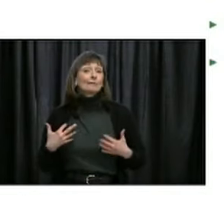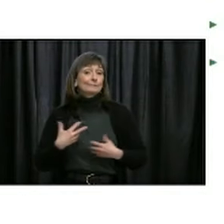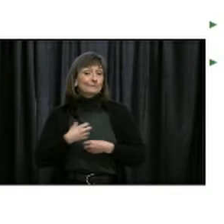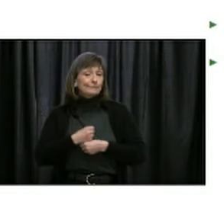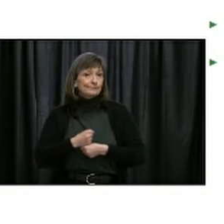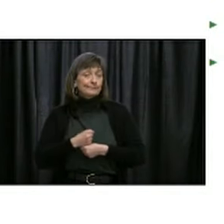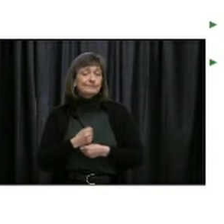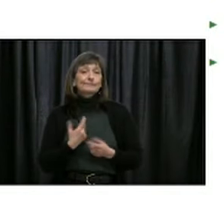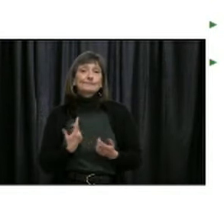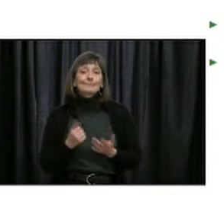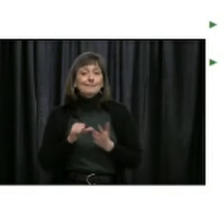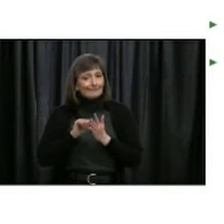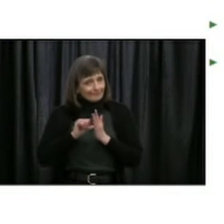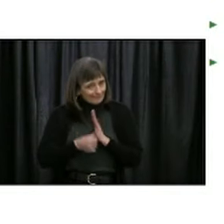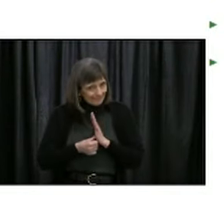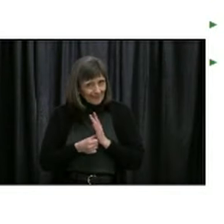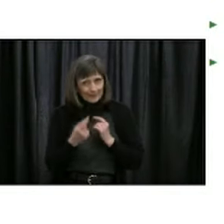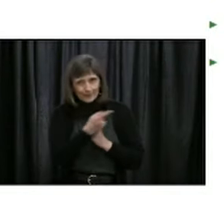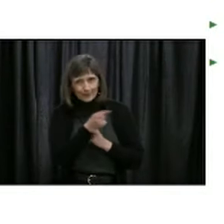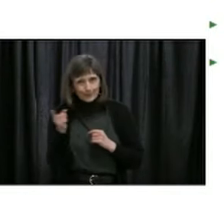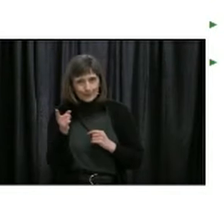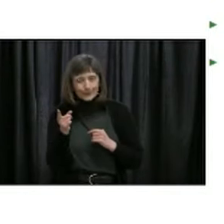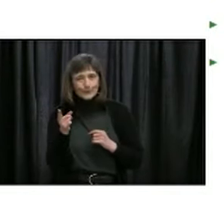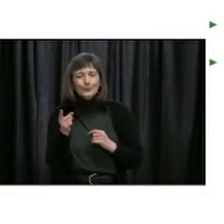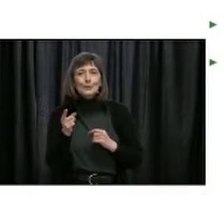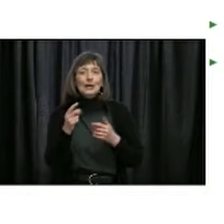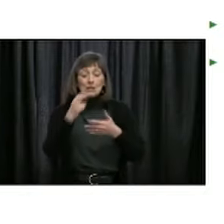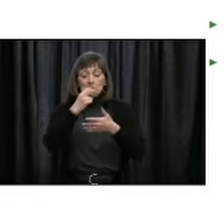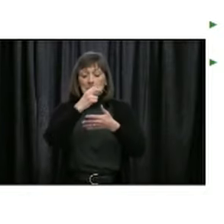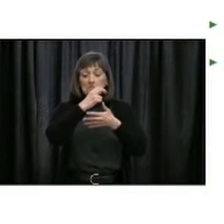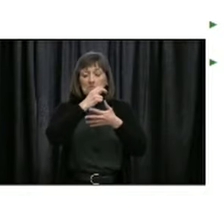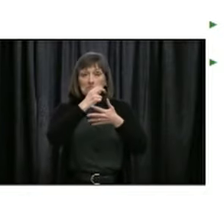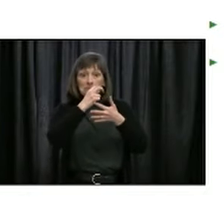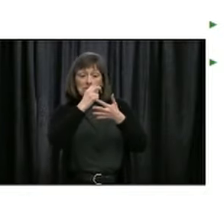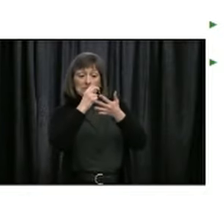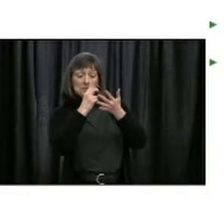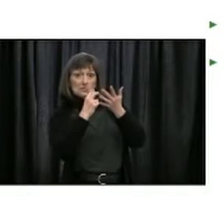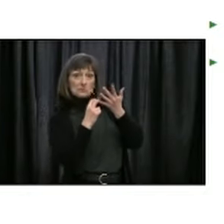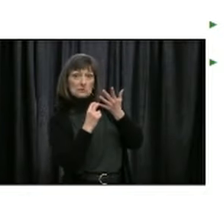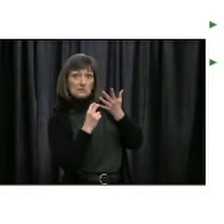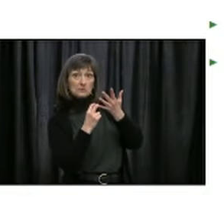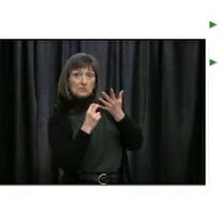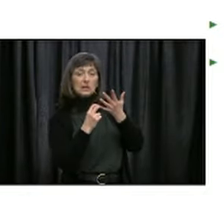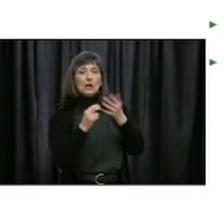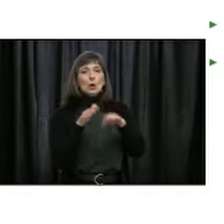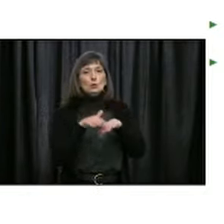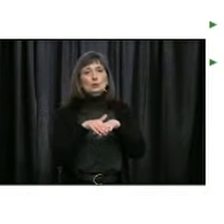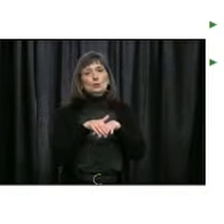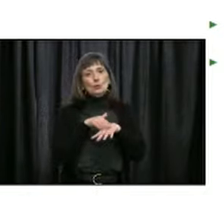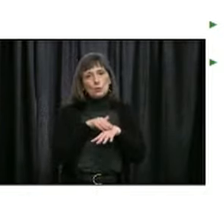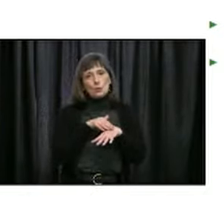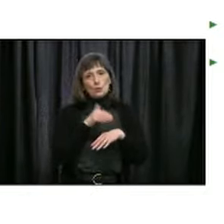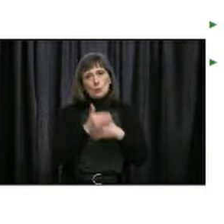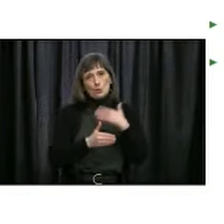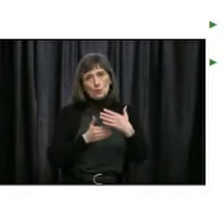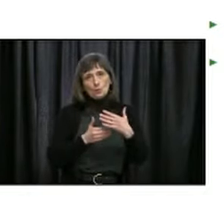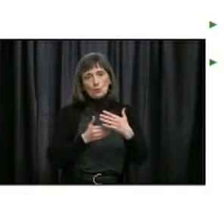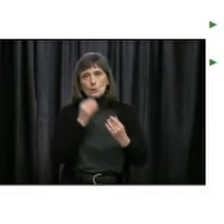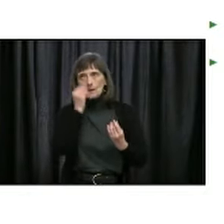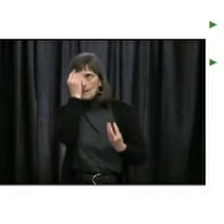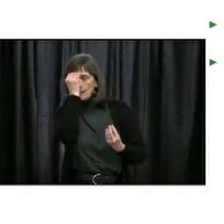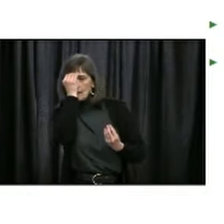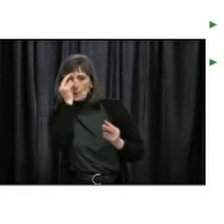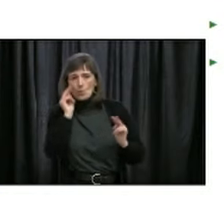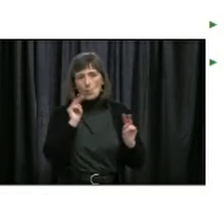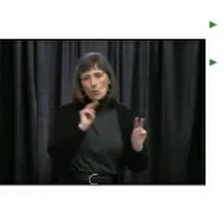I'd like to emphasize again that de-escalation of the public health measures in place must be slow and deliberate. We